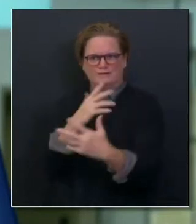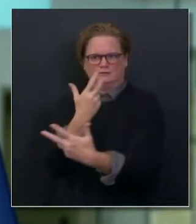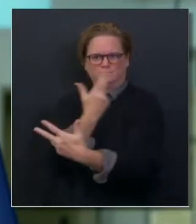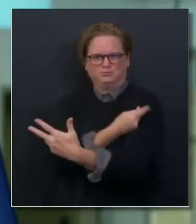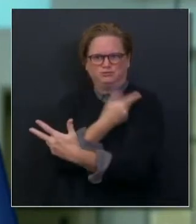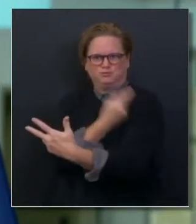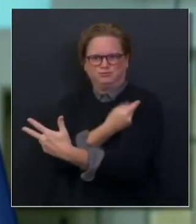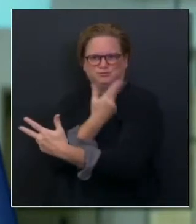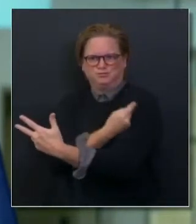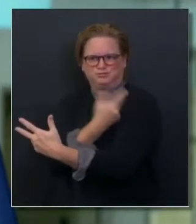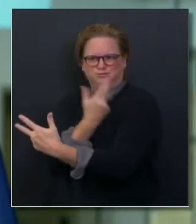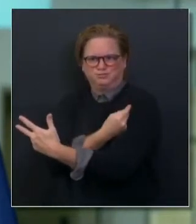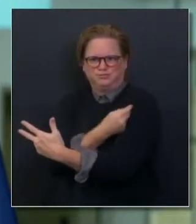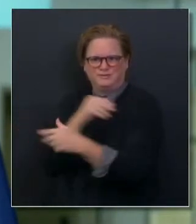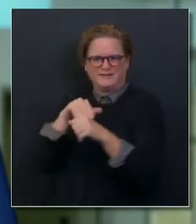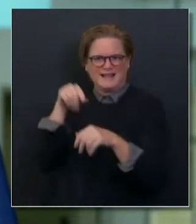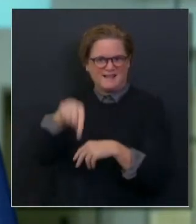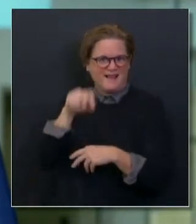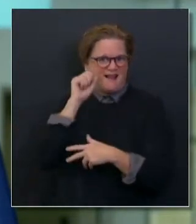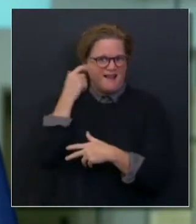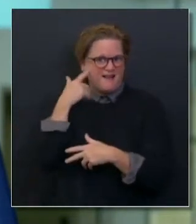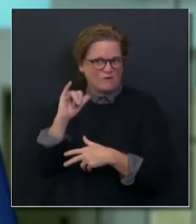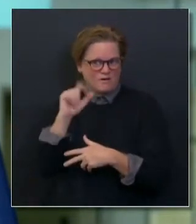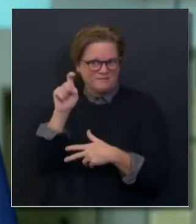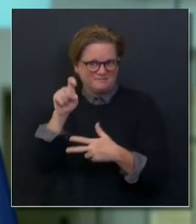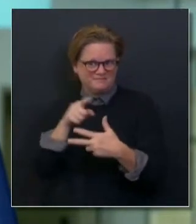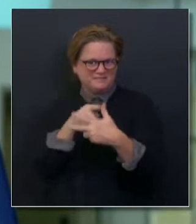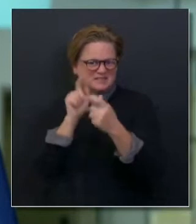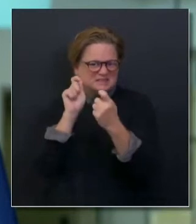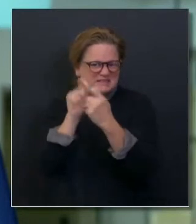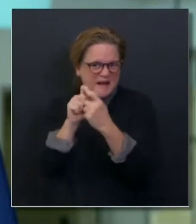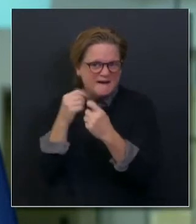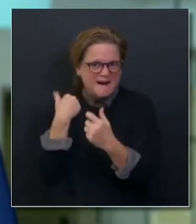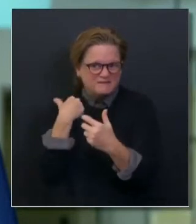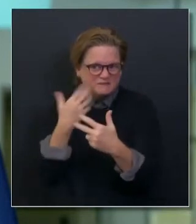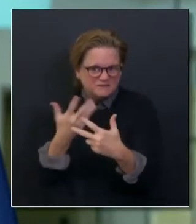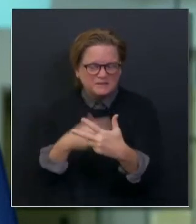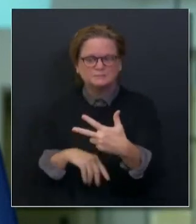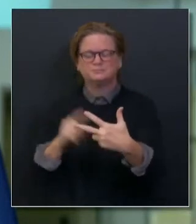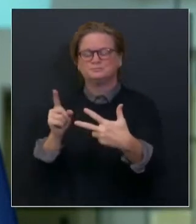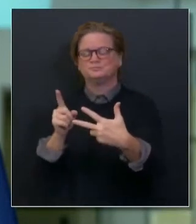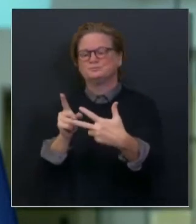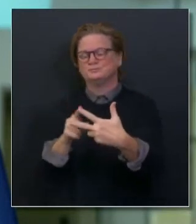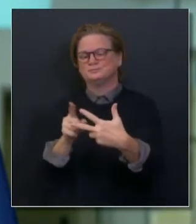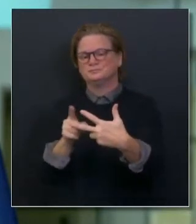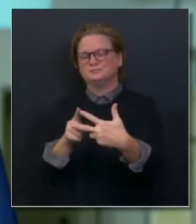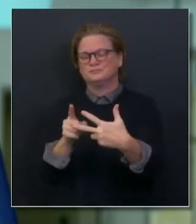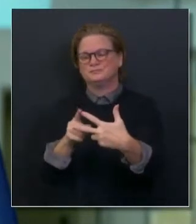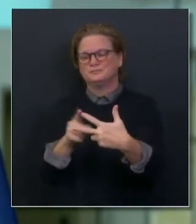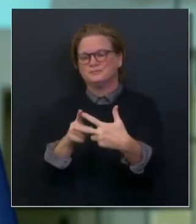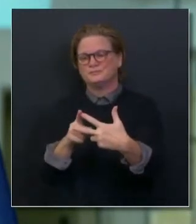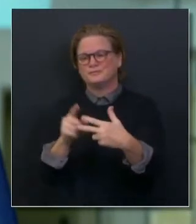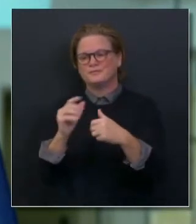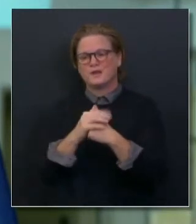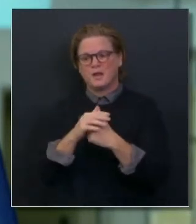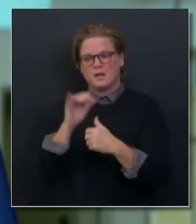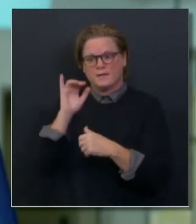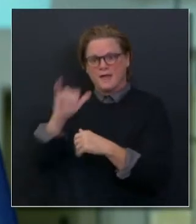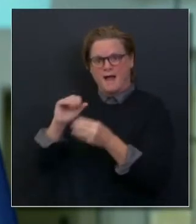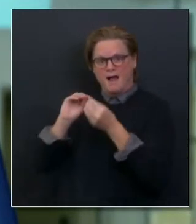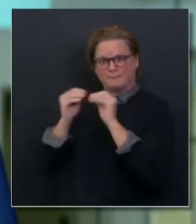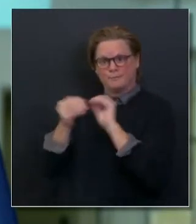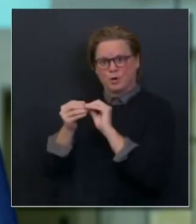Second, are you going to be updating the state's COVID dashboard to include that data on a day-to-day basis?